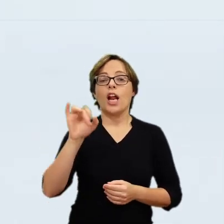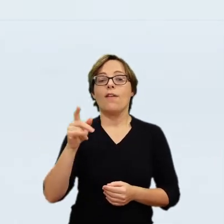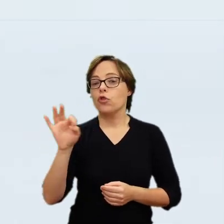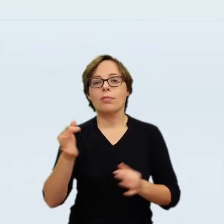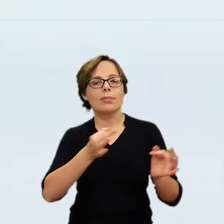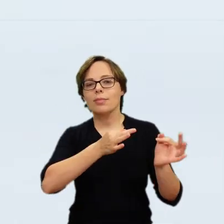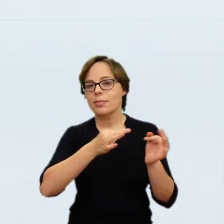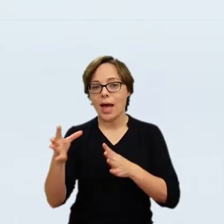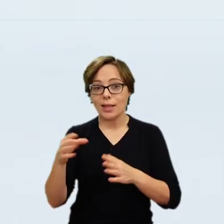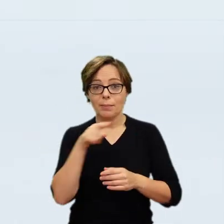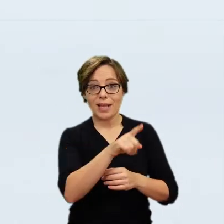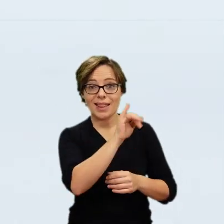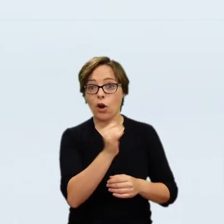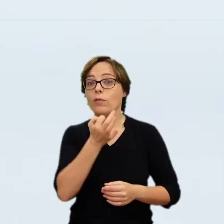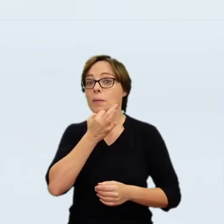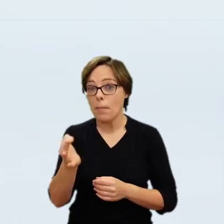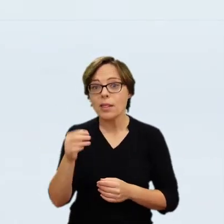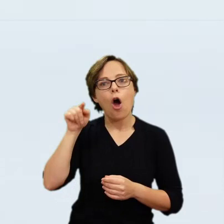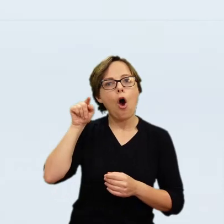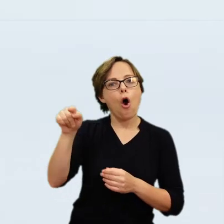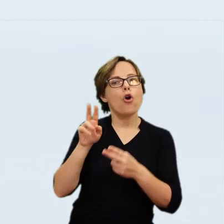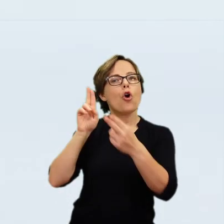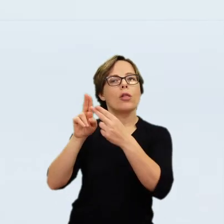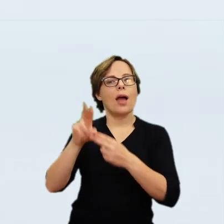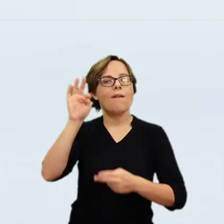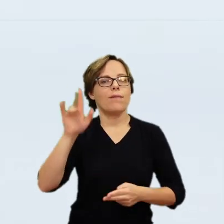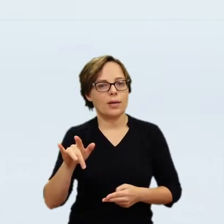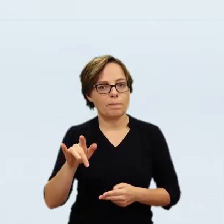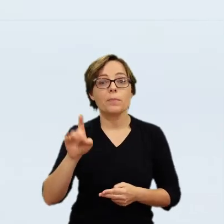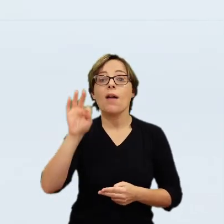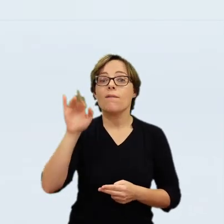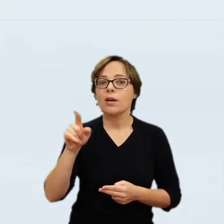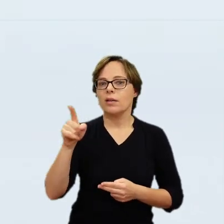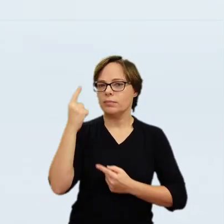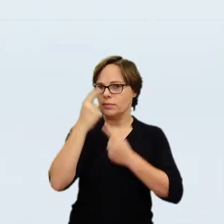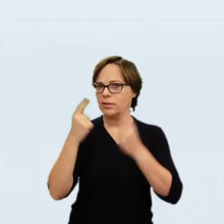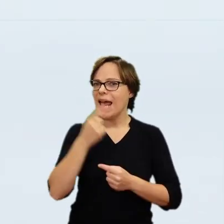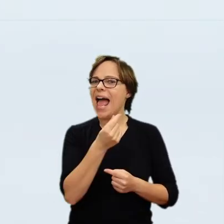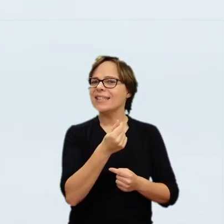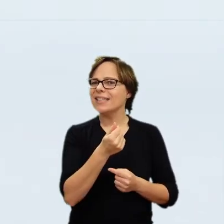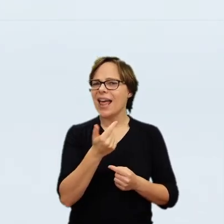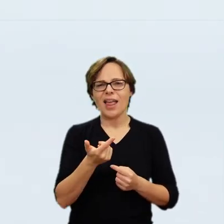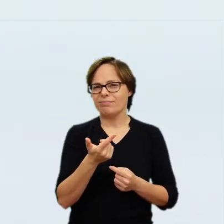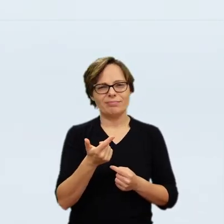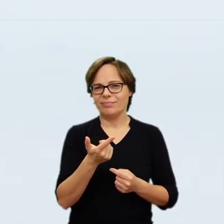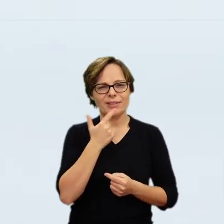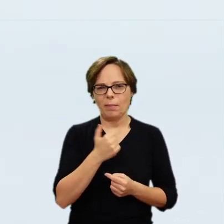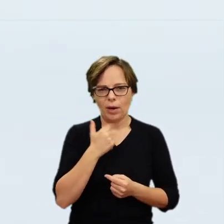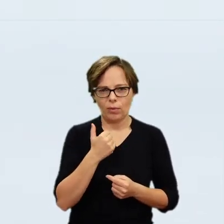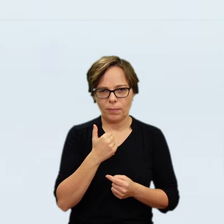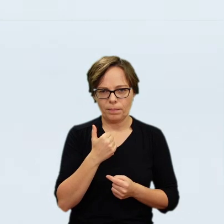record the painting at Gzików between the 1830s and the early 20th century. The first inventory from about